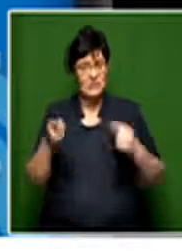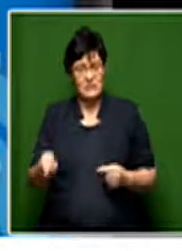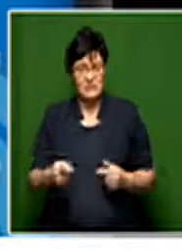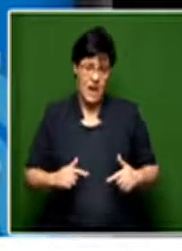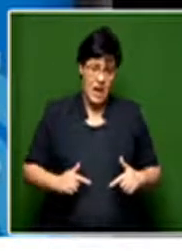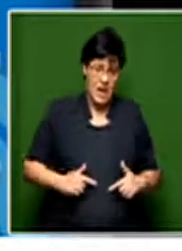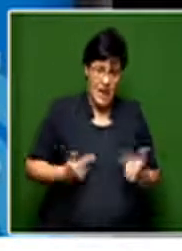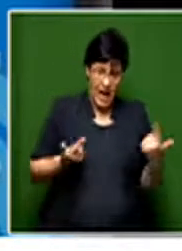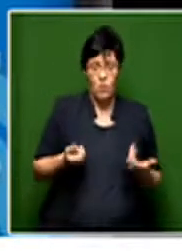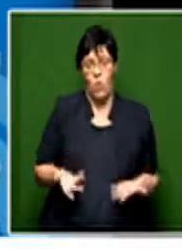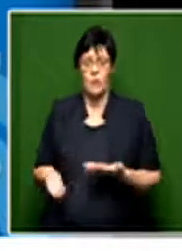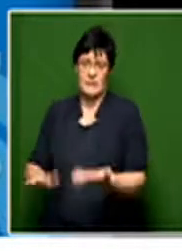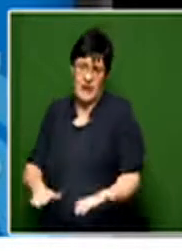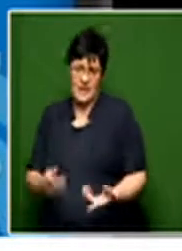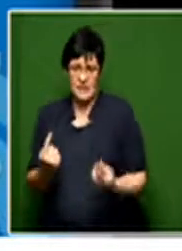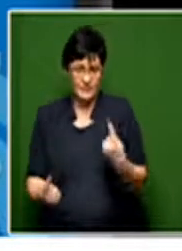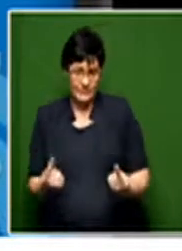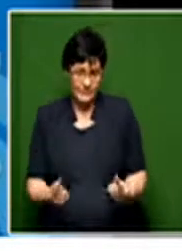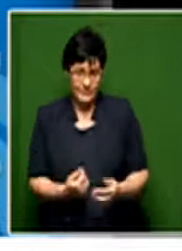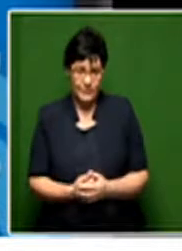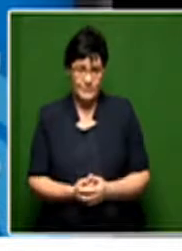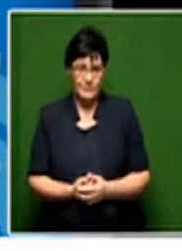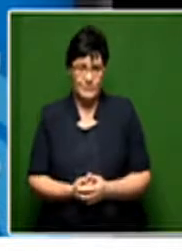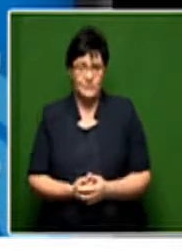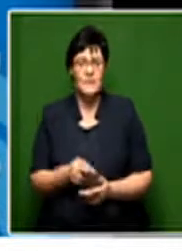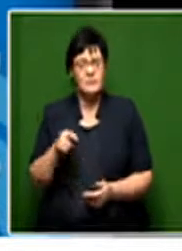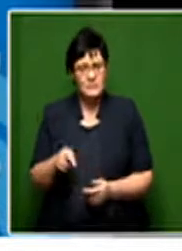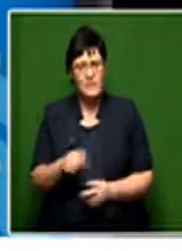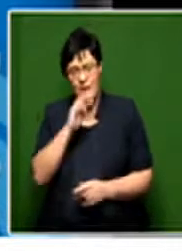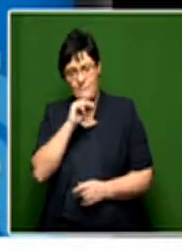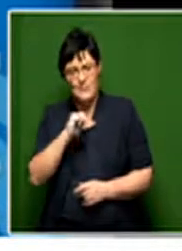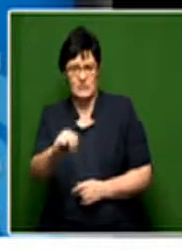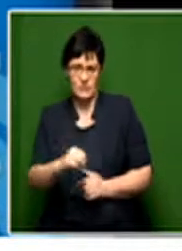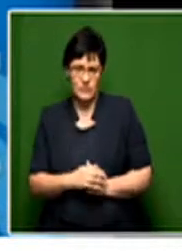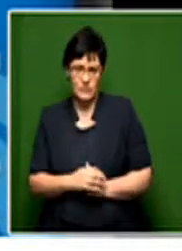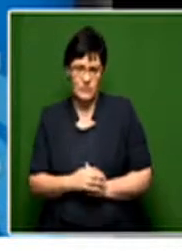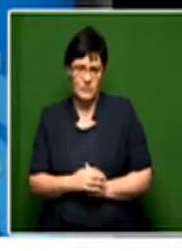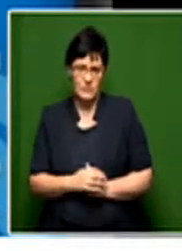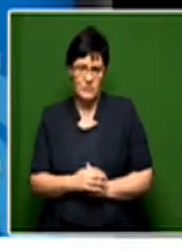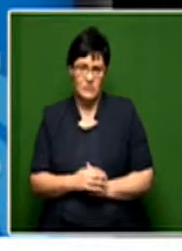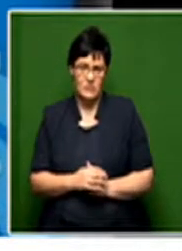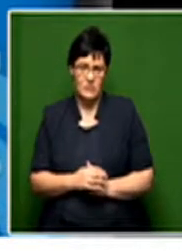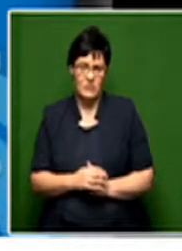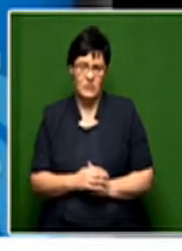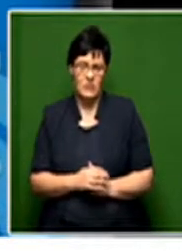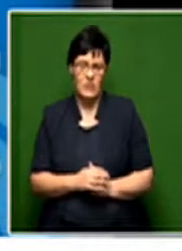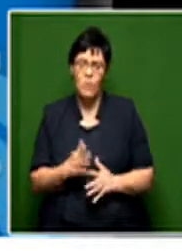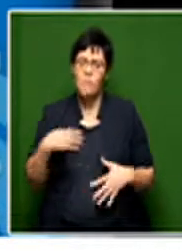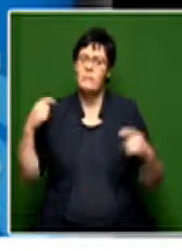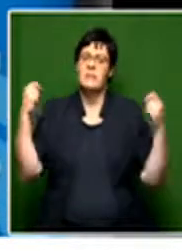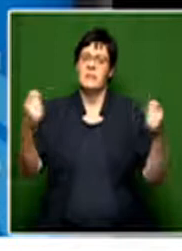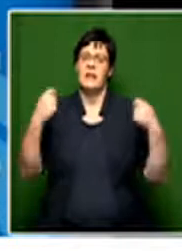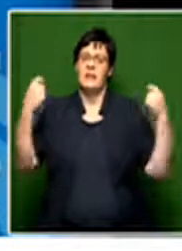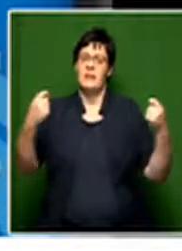life and death. And so, this is our message is, as we celebrate